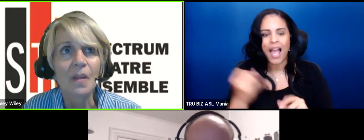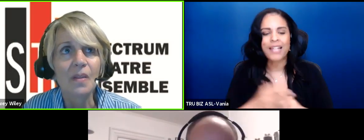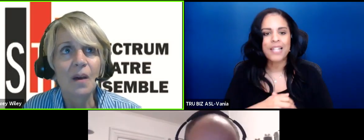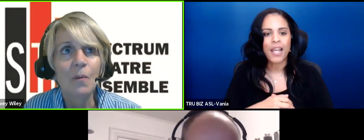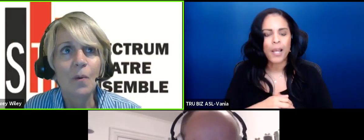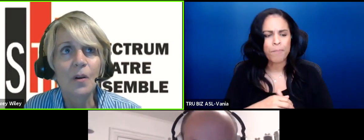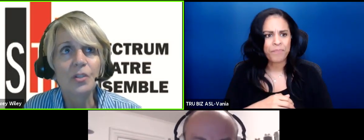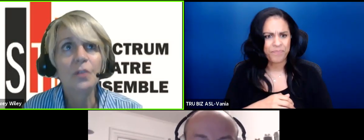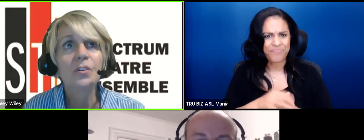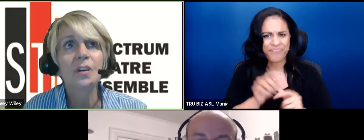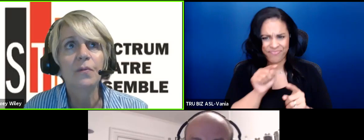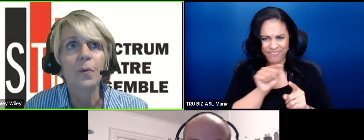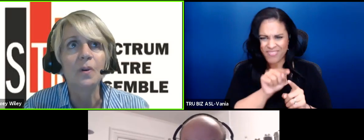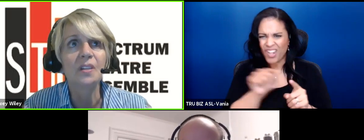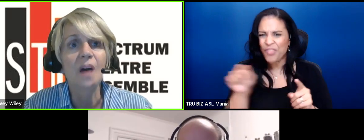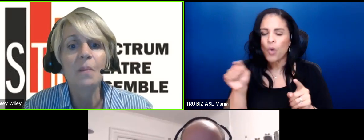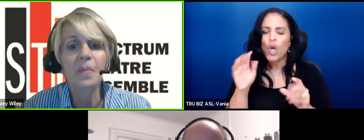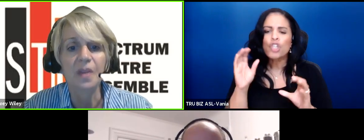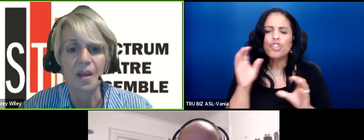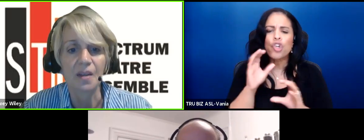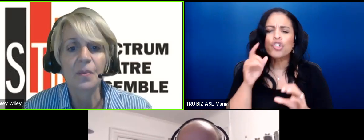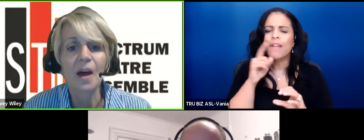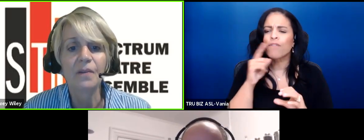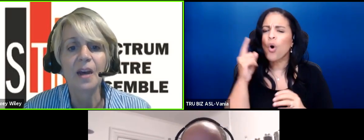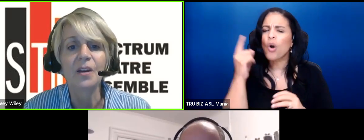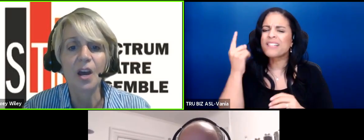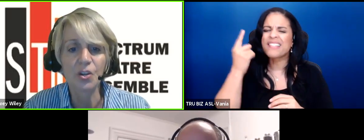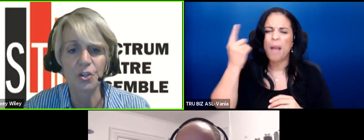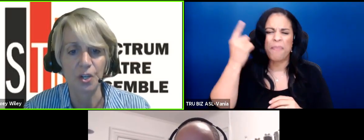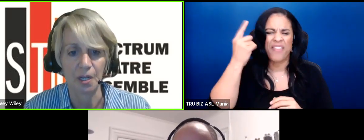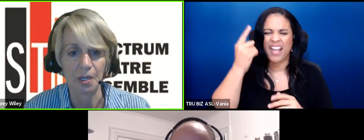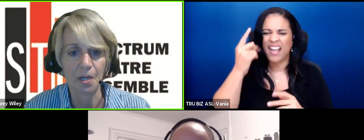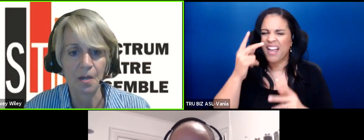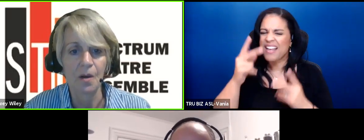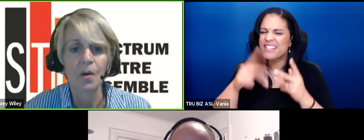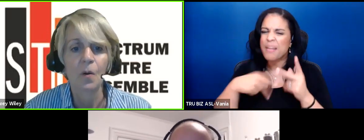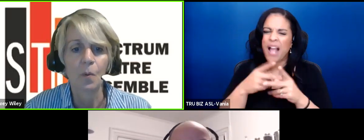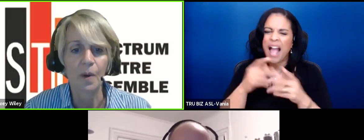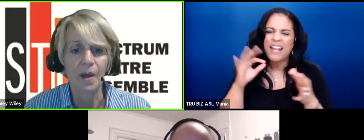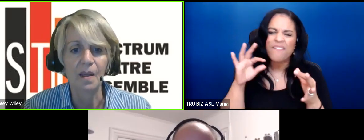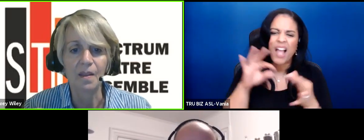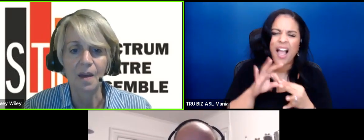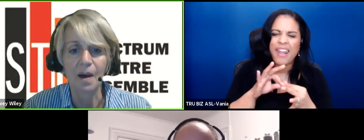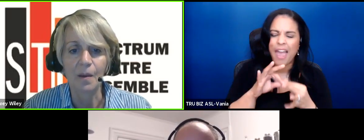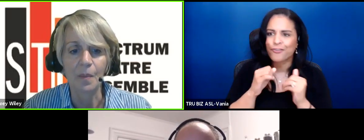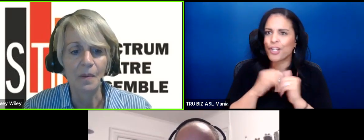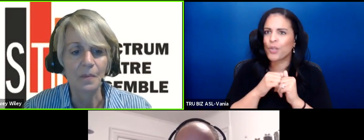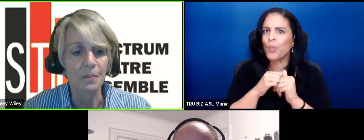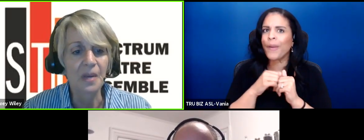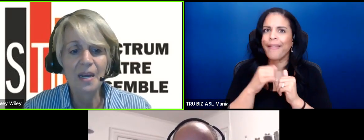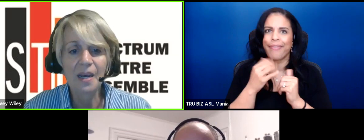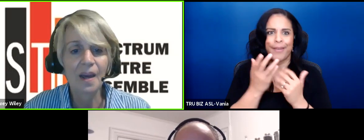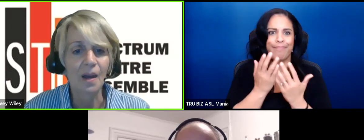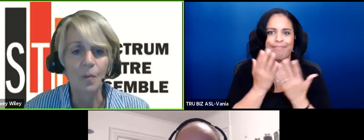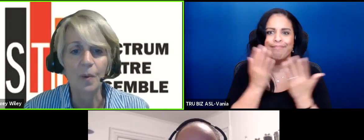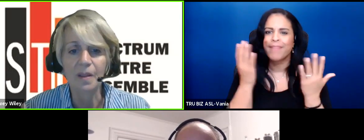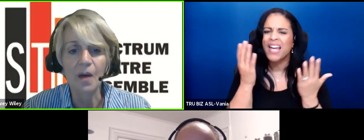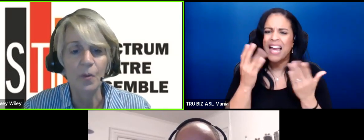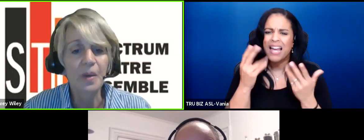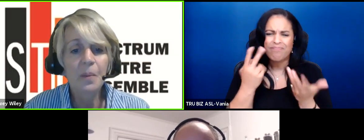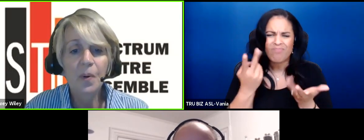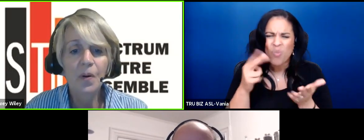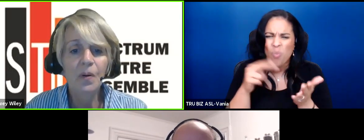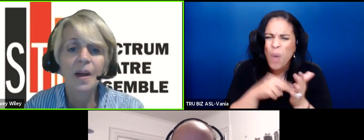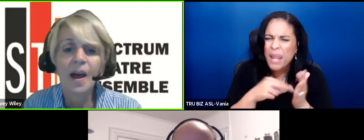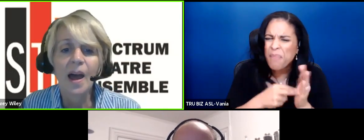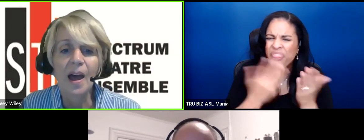um that they were searching for something some kind of connection with um meaning and with